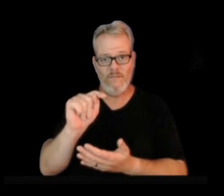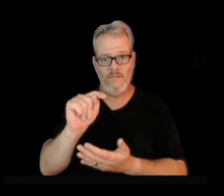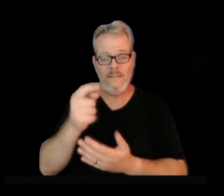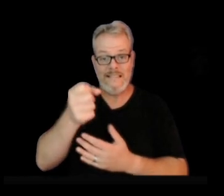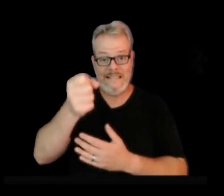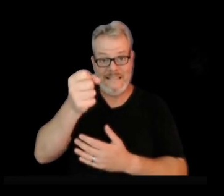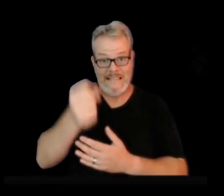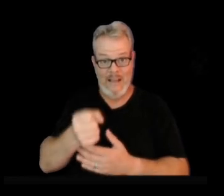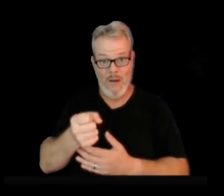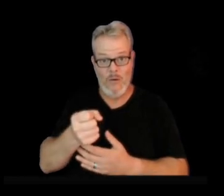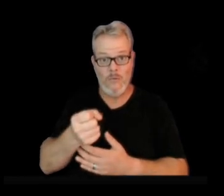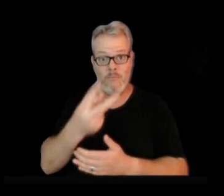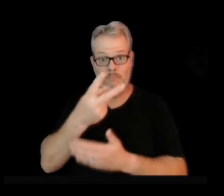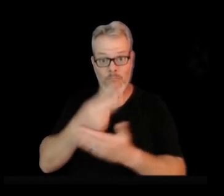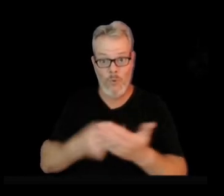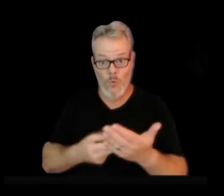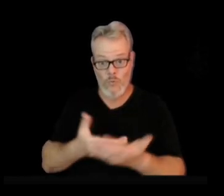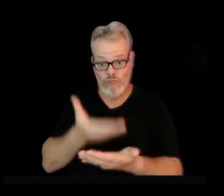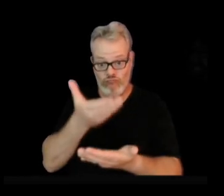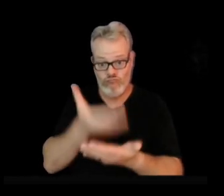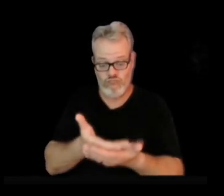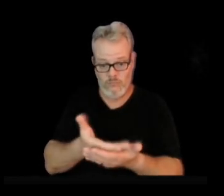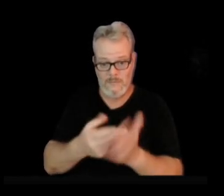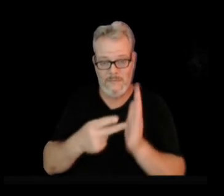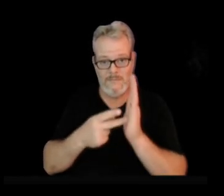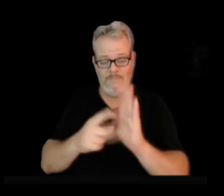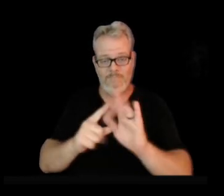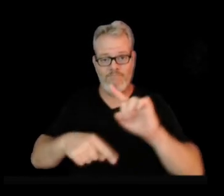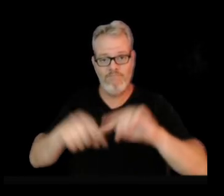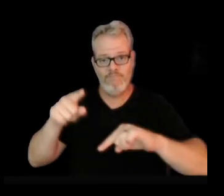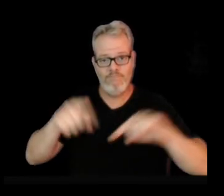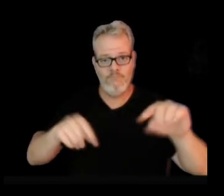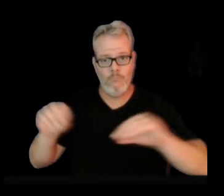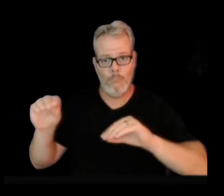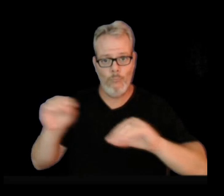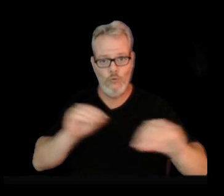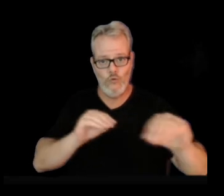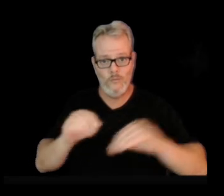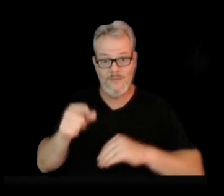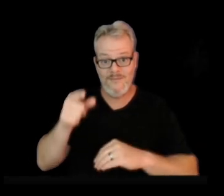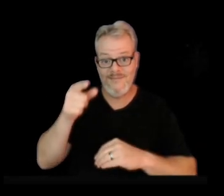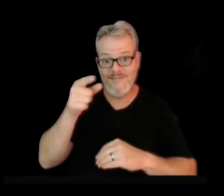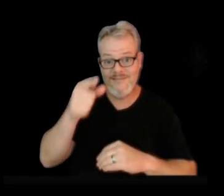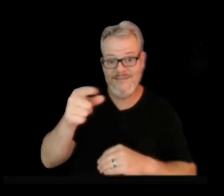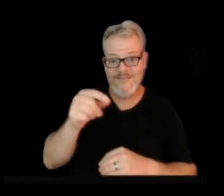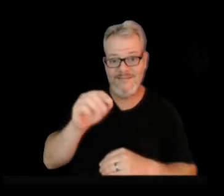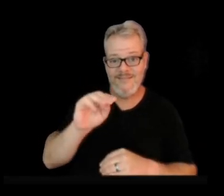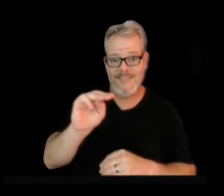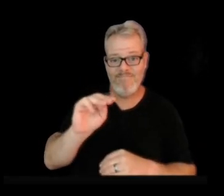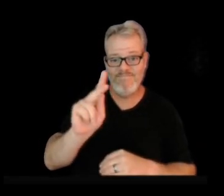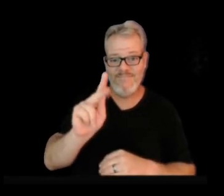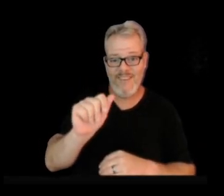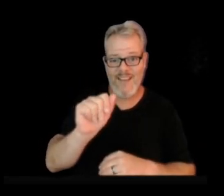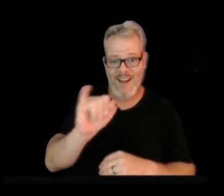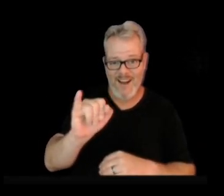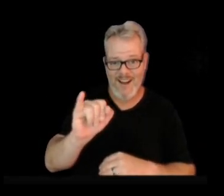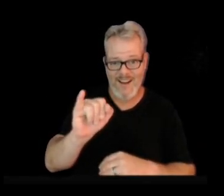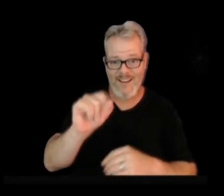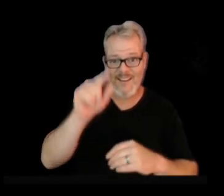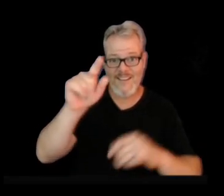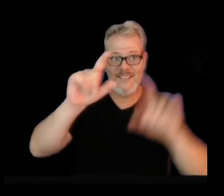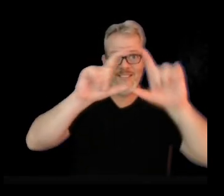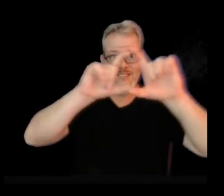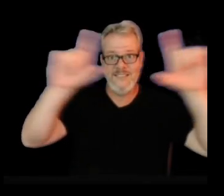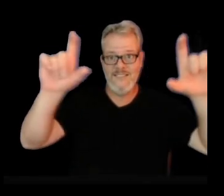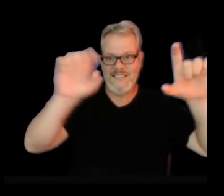out this is the Makai Makaukui station as one example. This is a two-year plot with three components. This top one is east